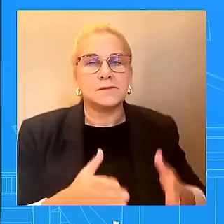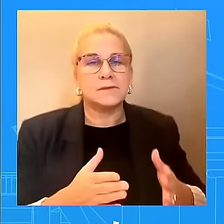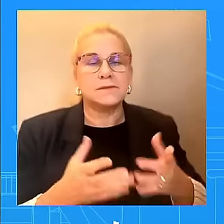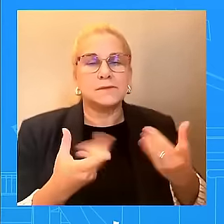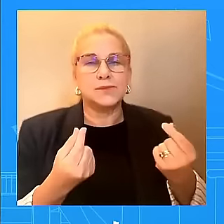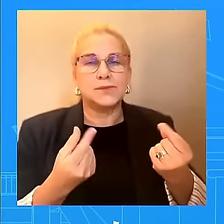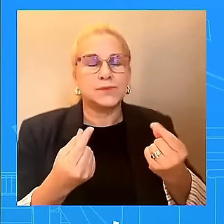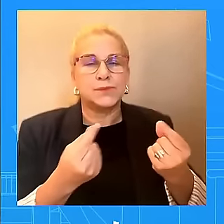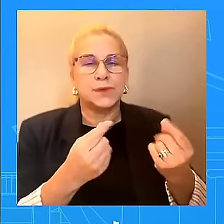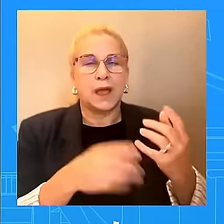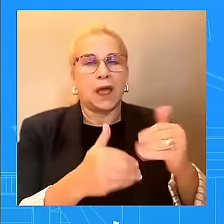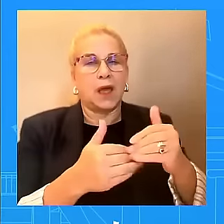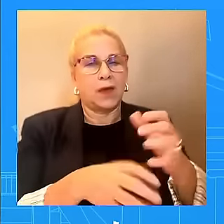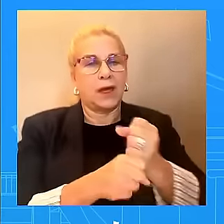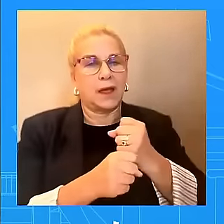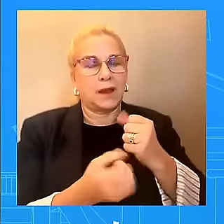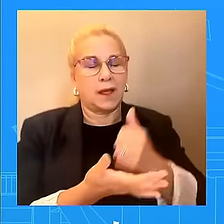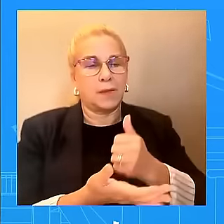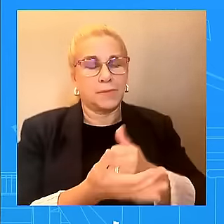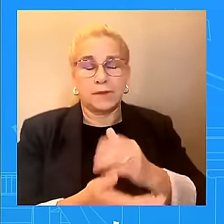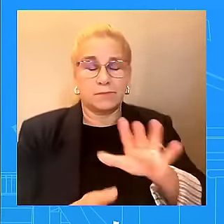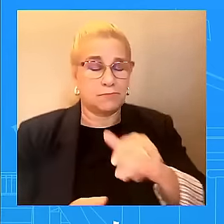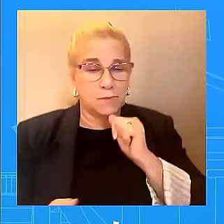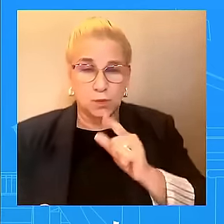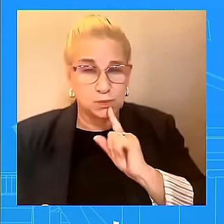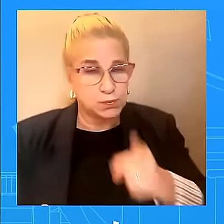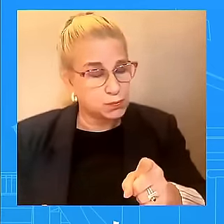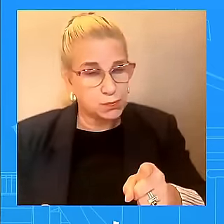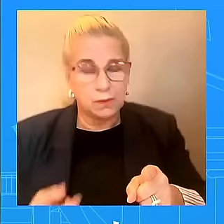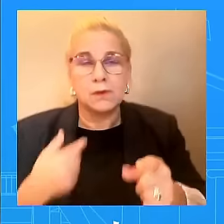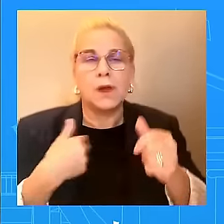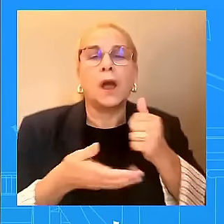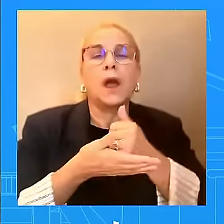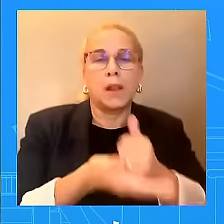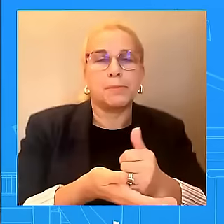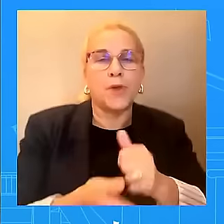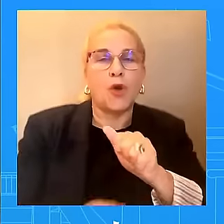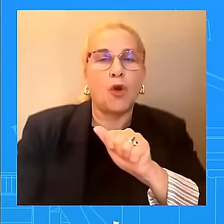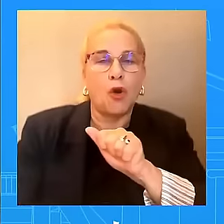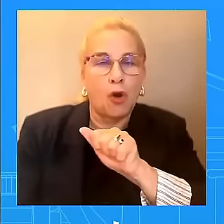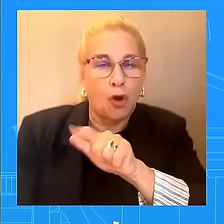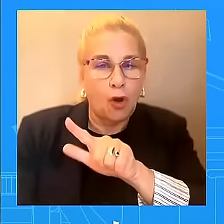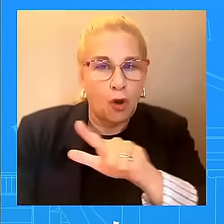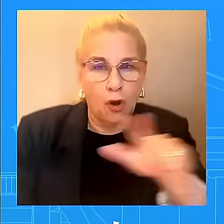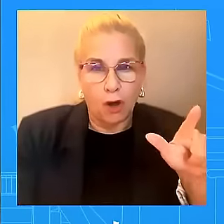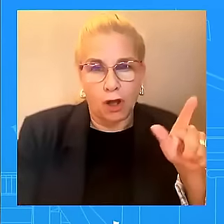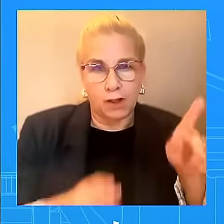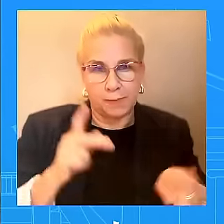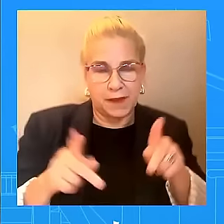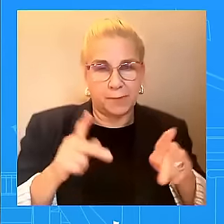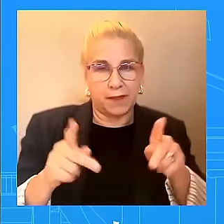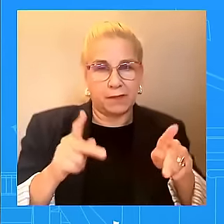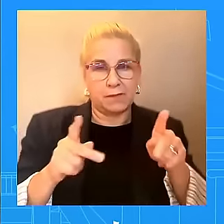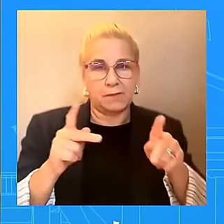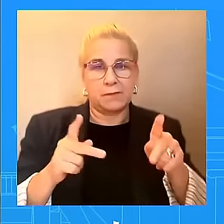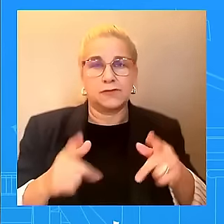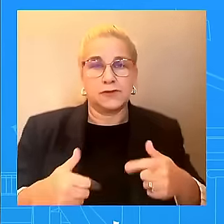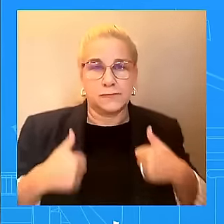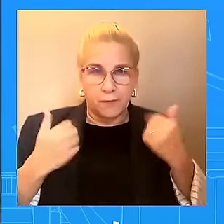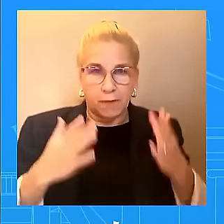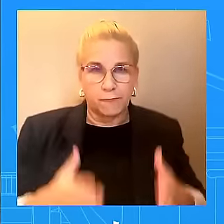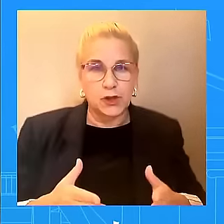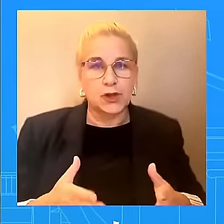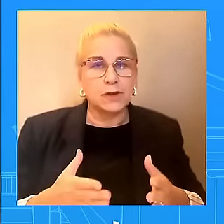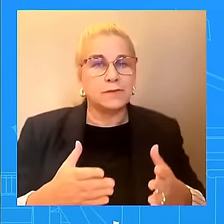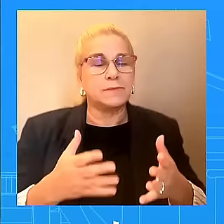That is not true. The fact is FEMA cannot seize your property or land, period. Another falsehood that's out there. FEMA